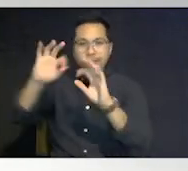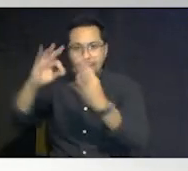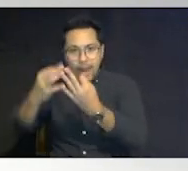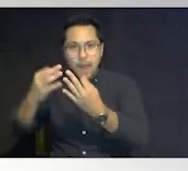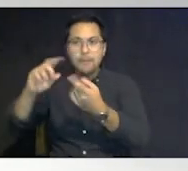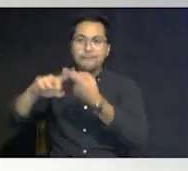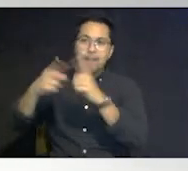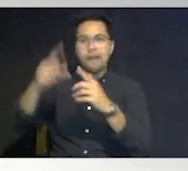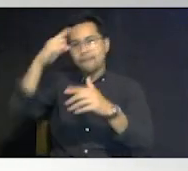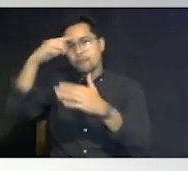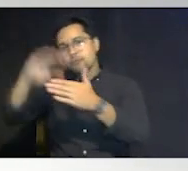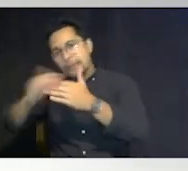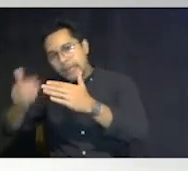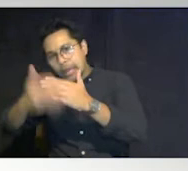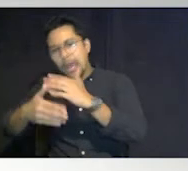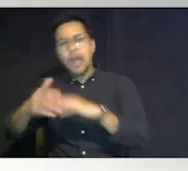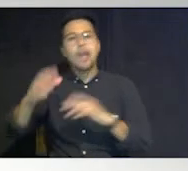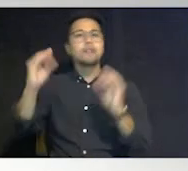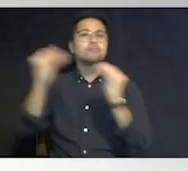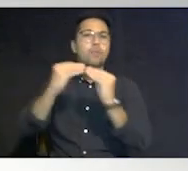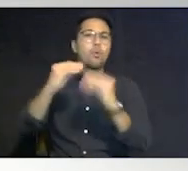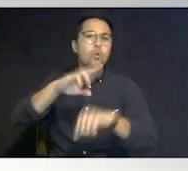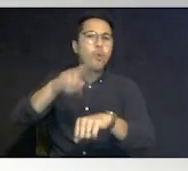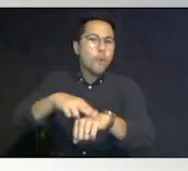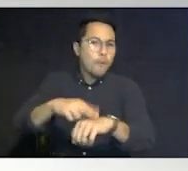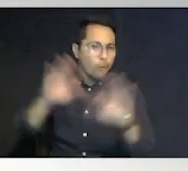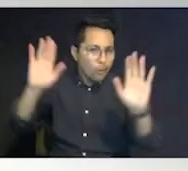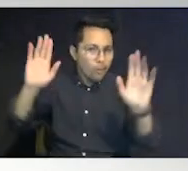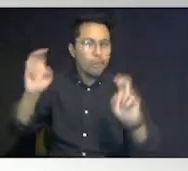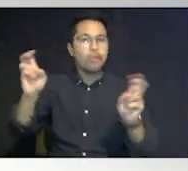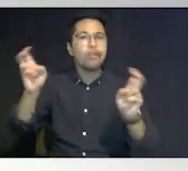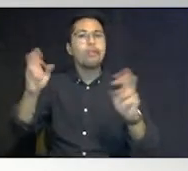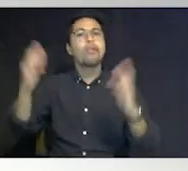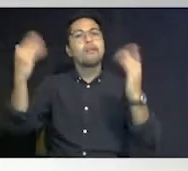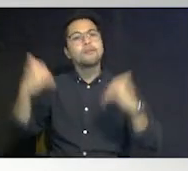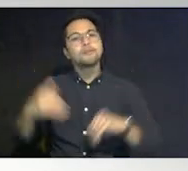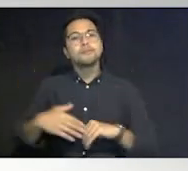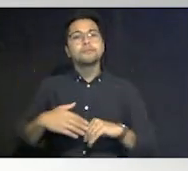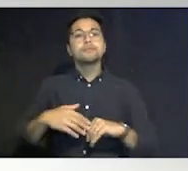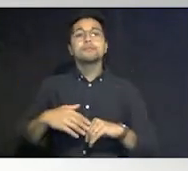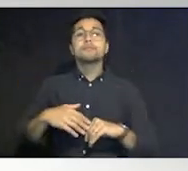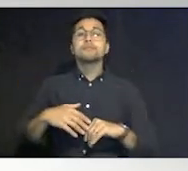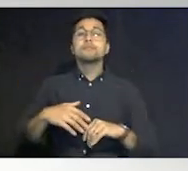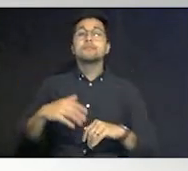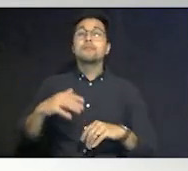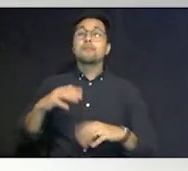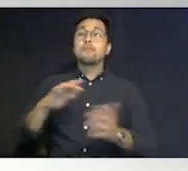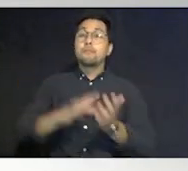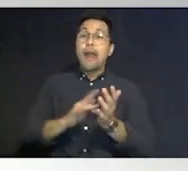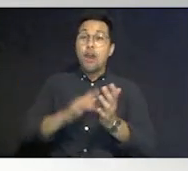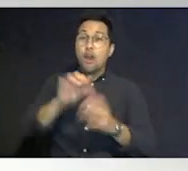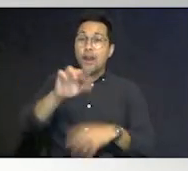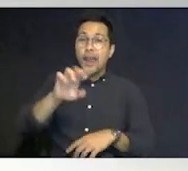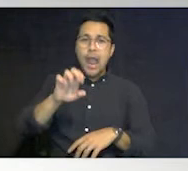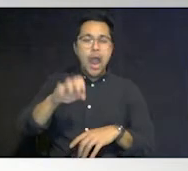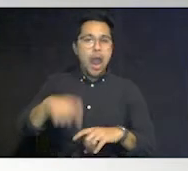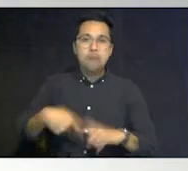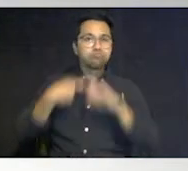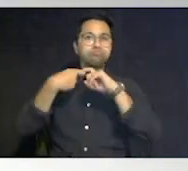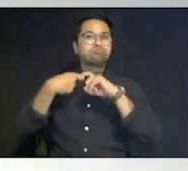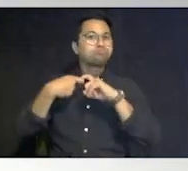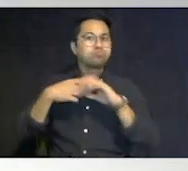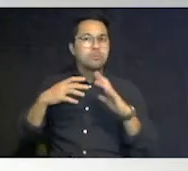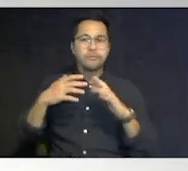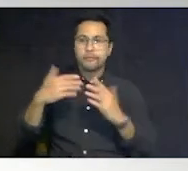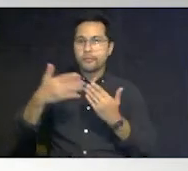interruption of medical care um a lot of non-essential medical services ceased um for months on end